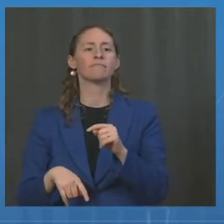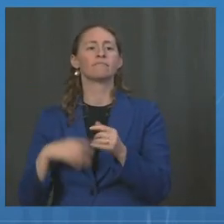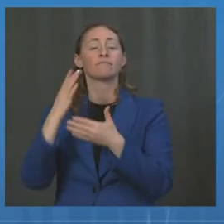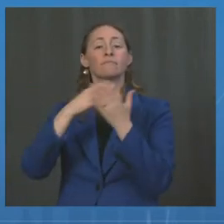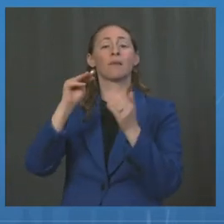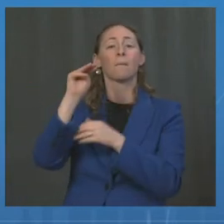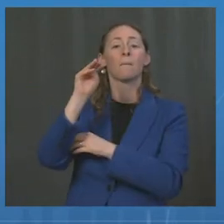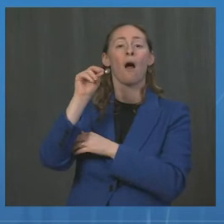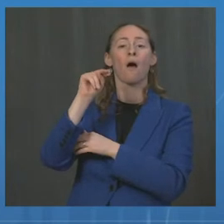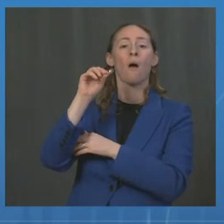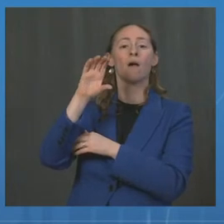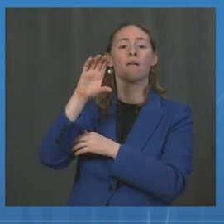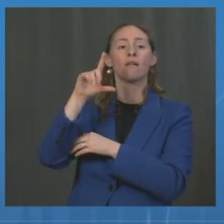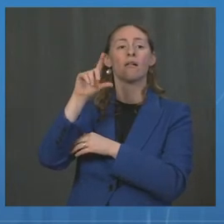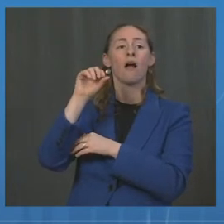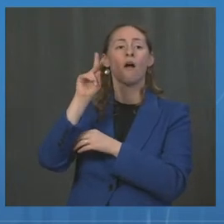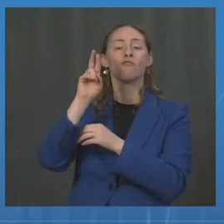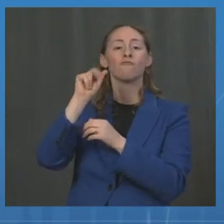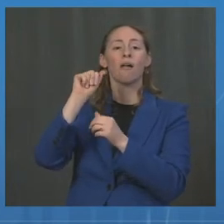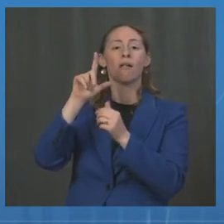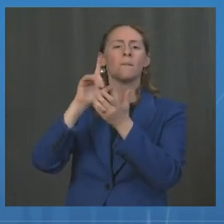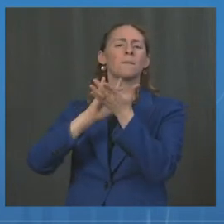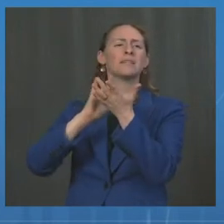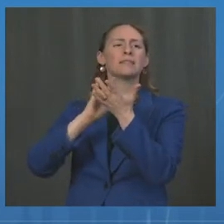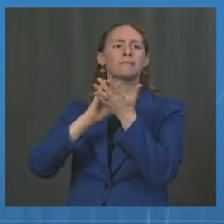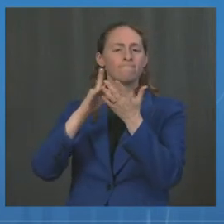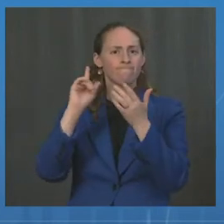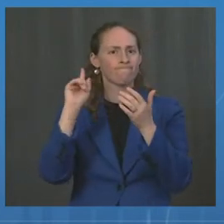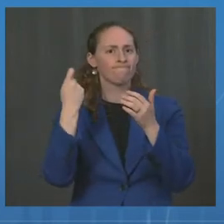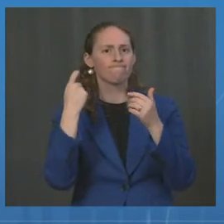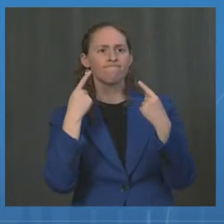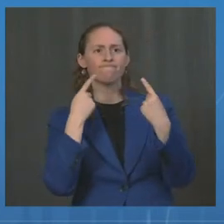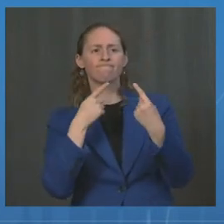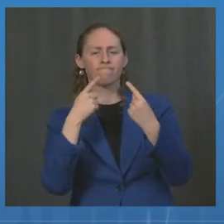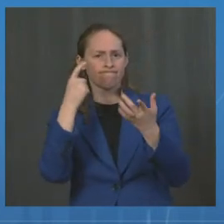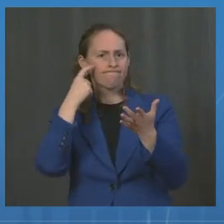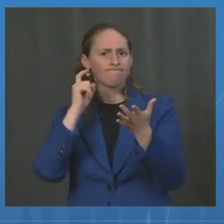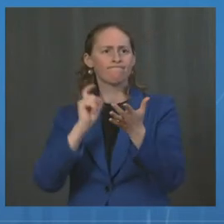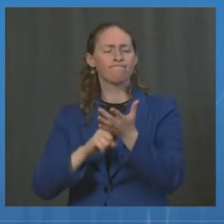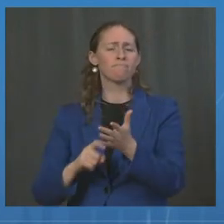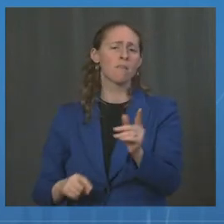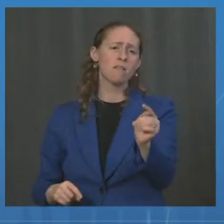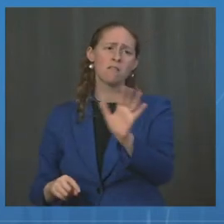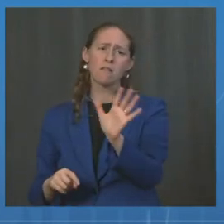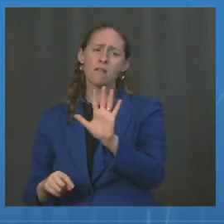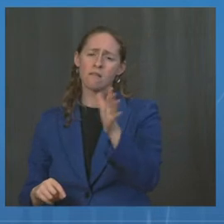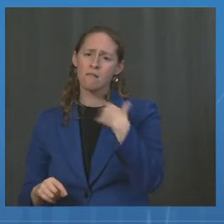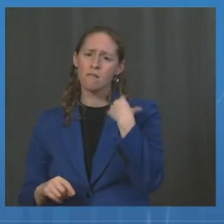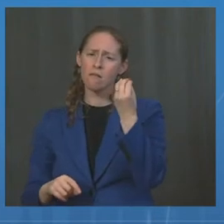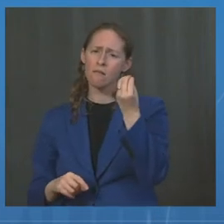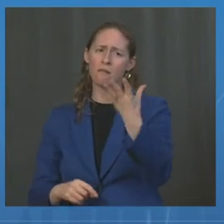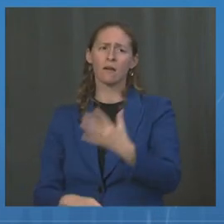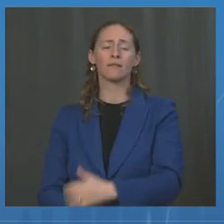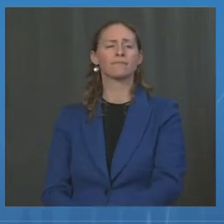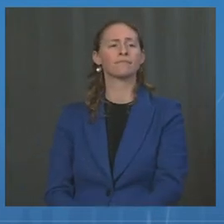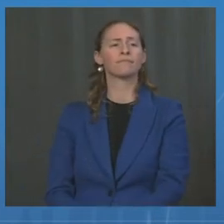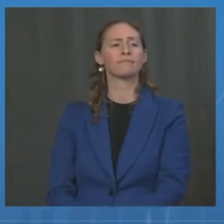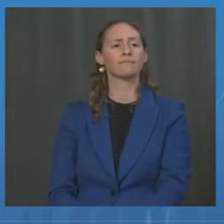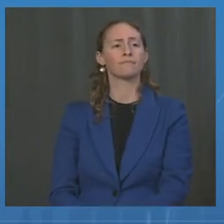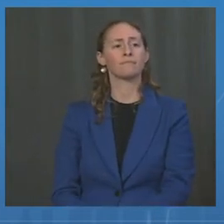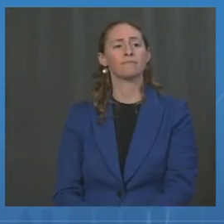isn't a lot of clinical data to suggest that. It is mostly laboratory in vitro data.